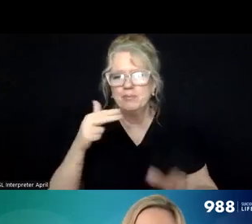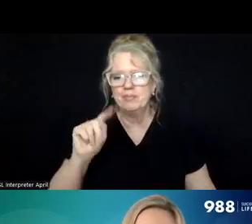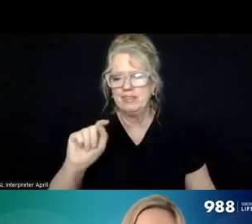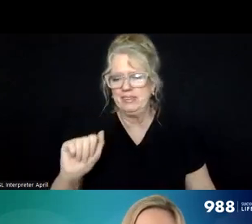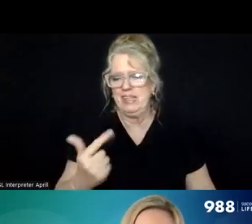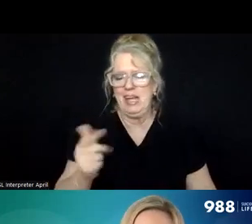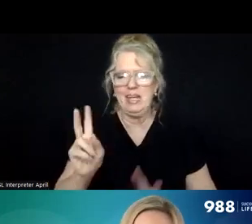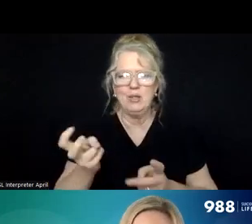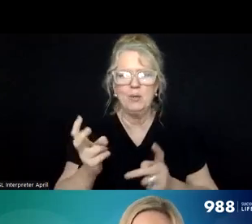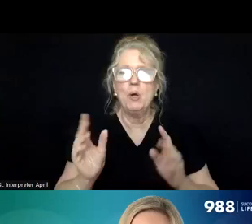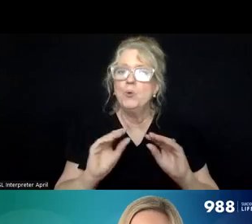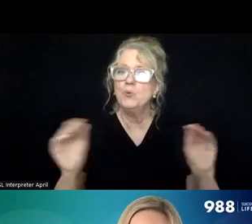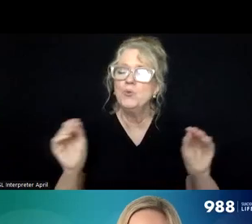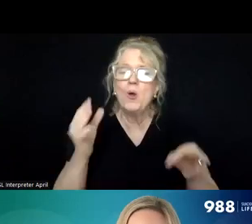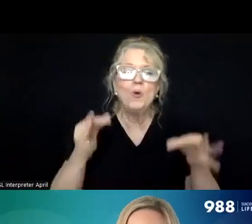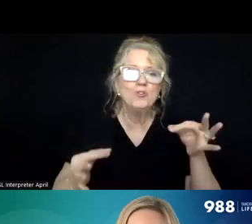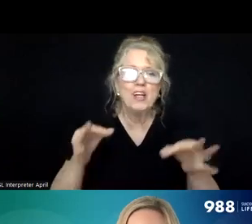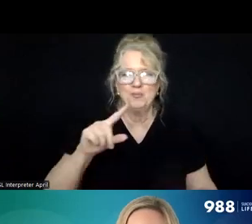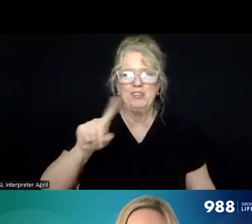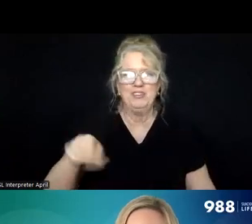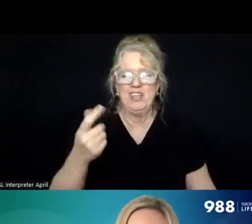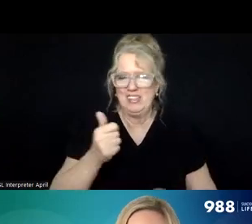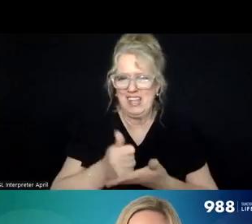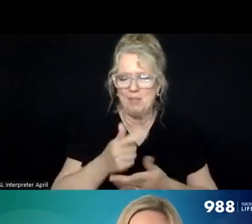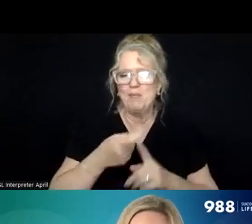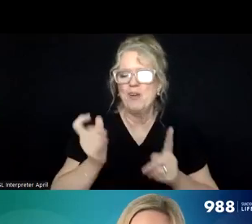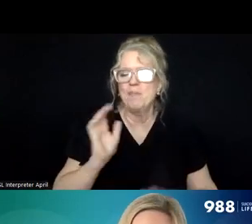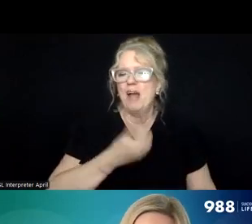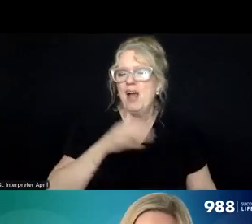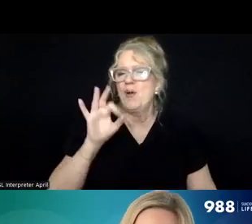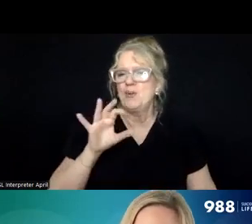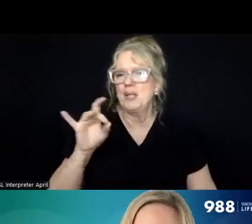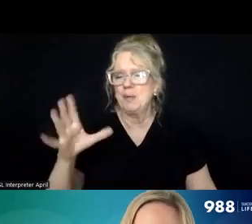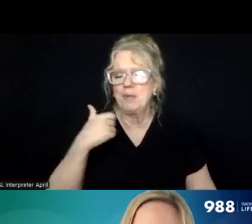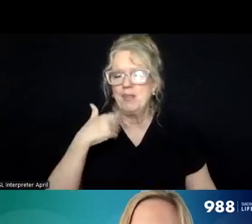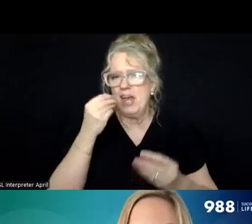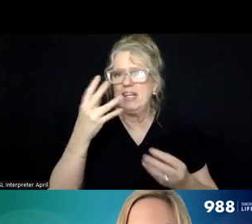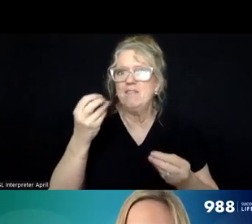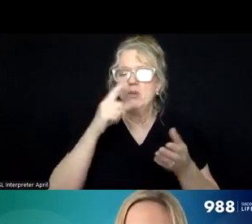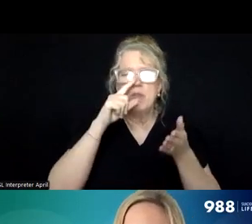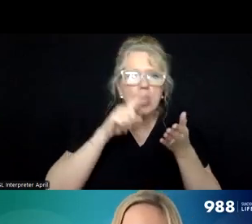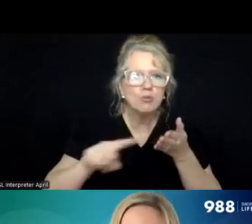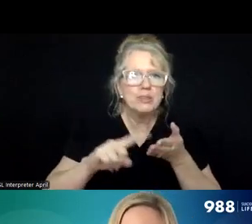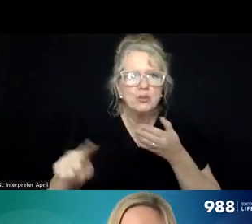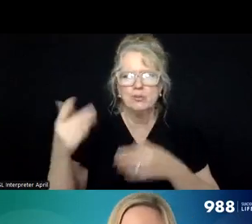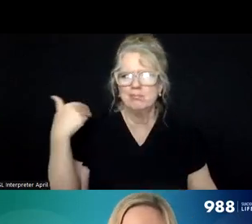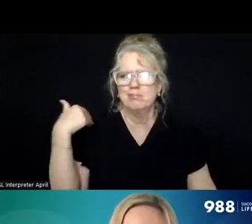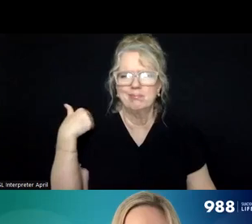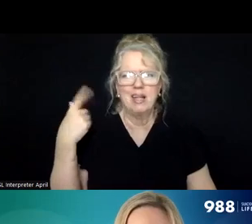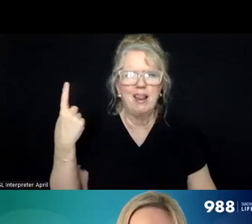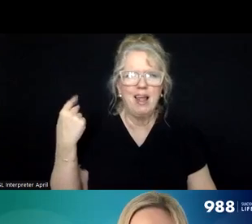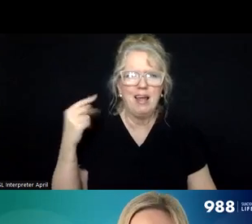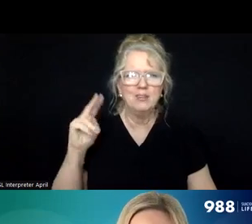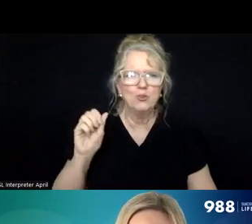tagline will be no judgment, just help, which came from our nine, eight, eight formative research that we did, uh, last November. And